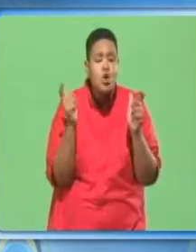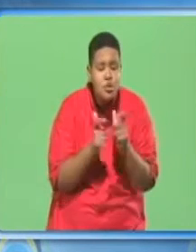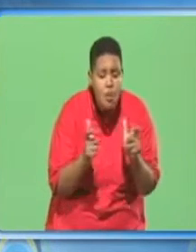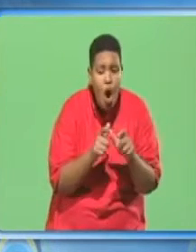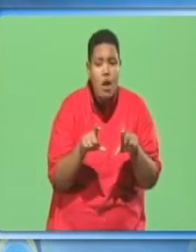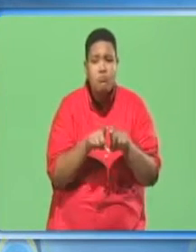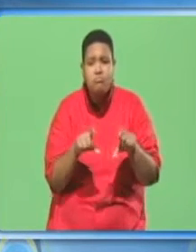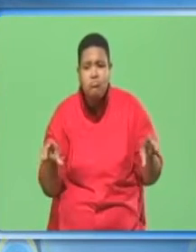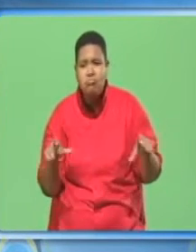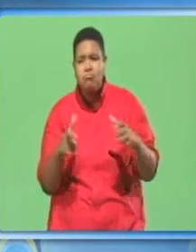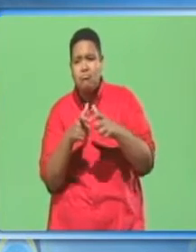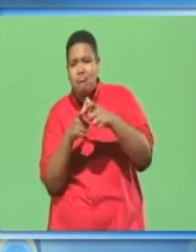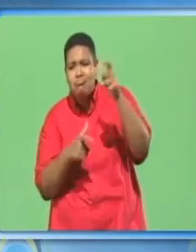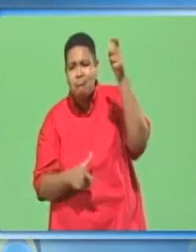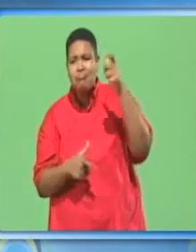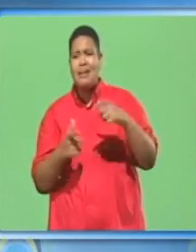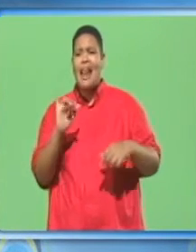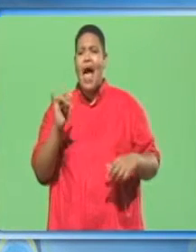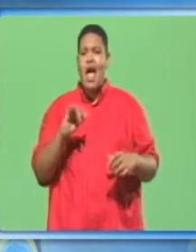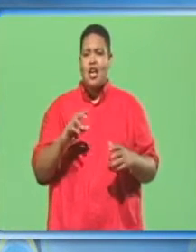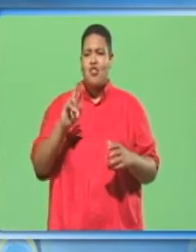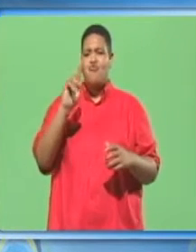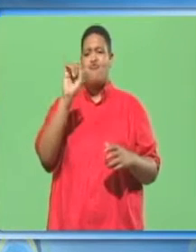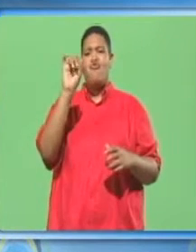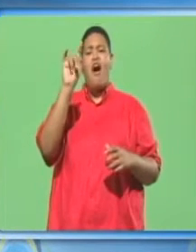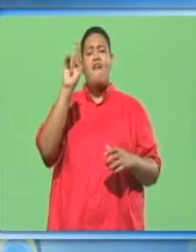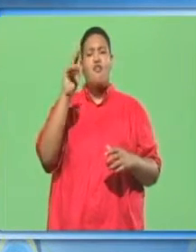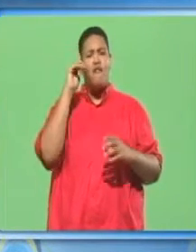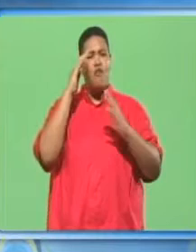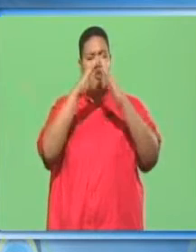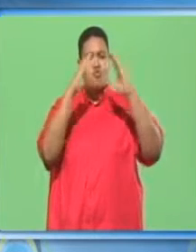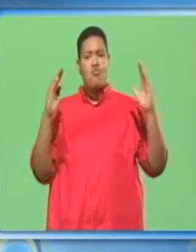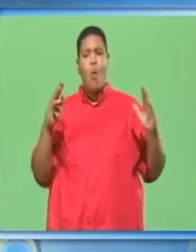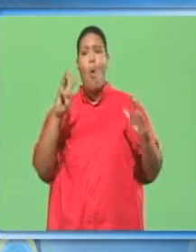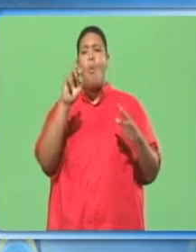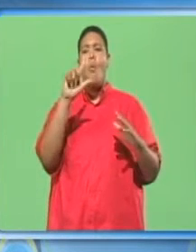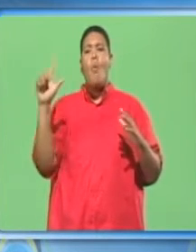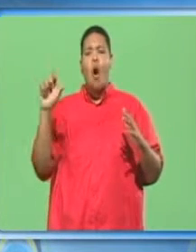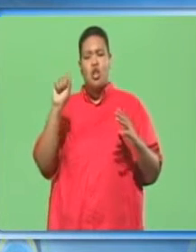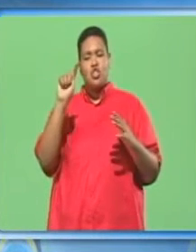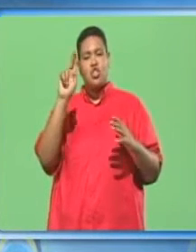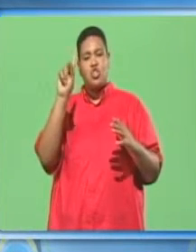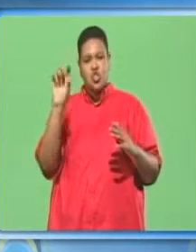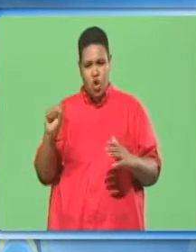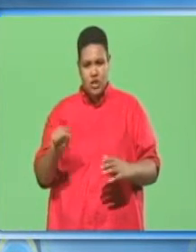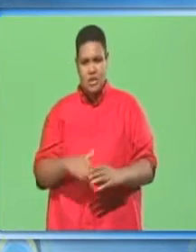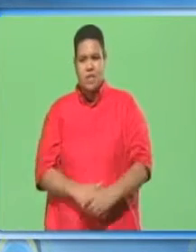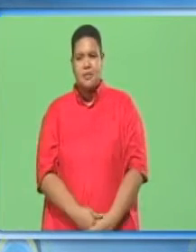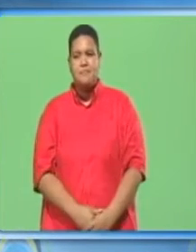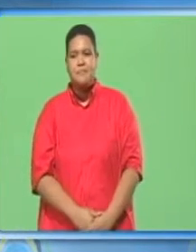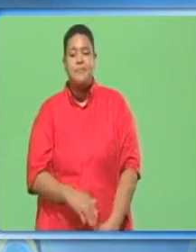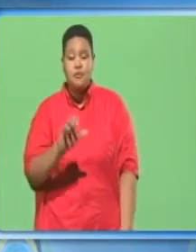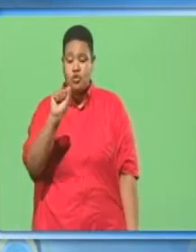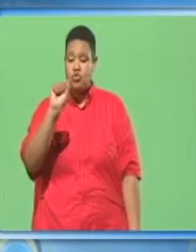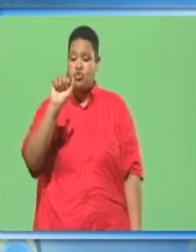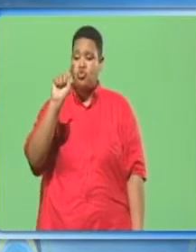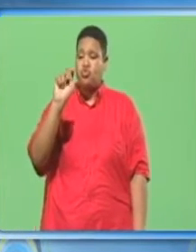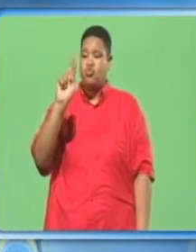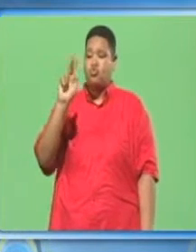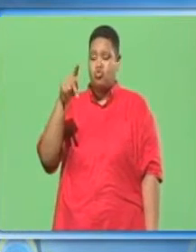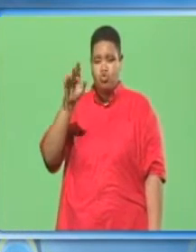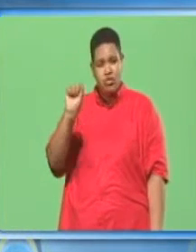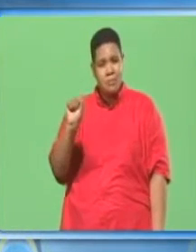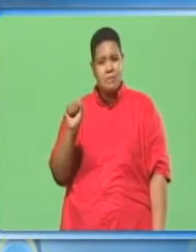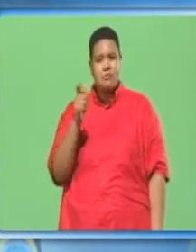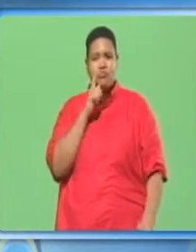beams and frames such as rafters for roofs, wall studs and floor joists. Strips. These